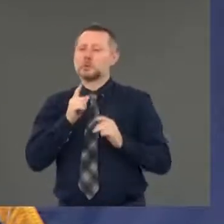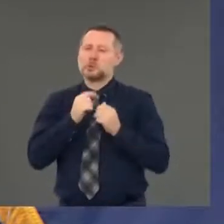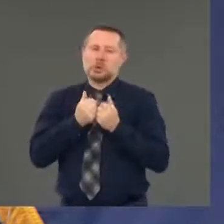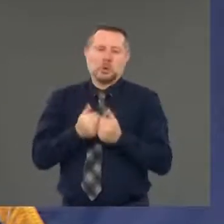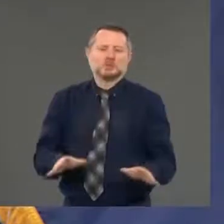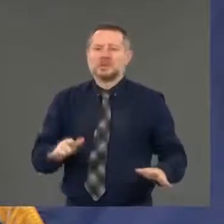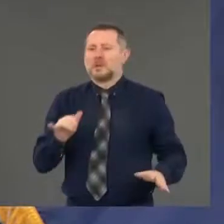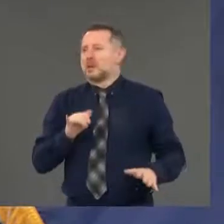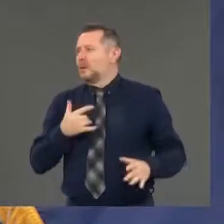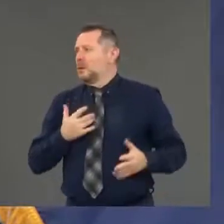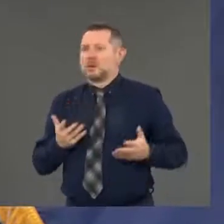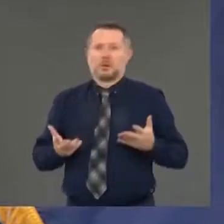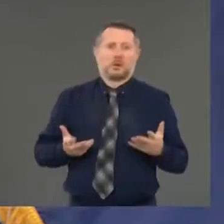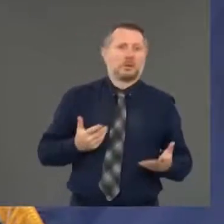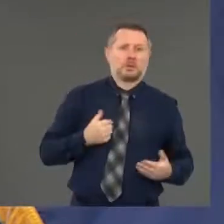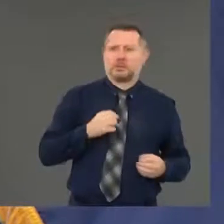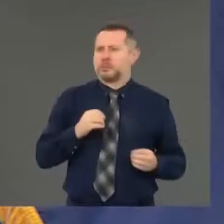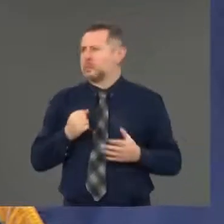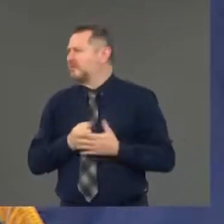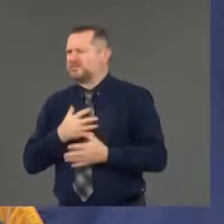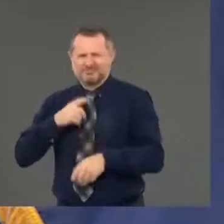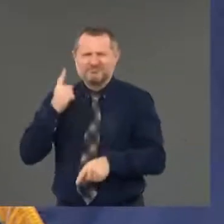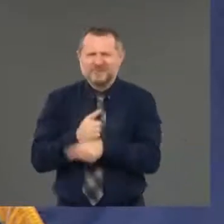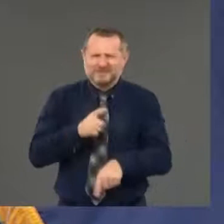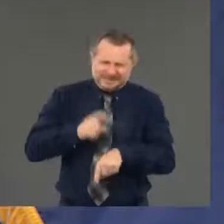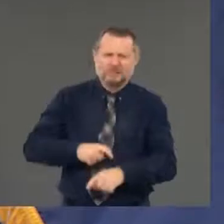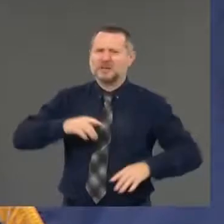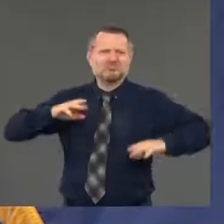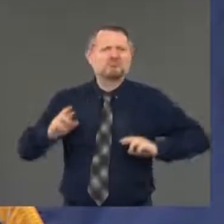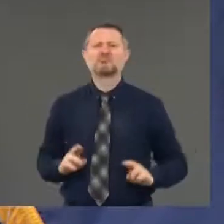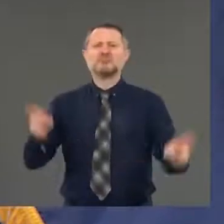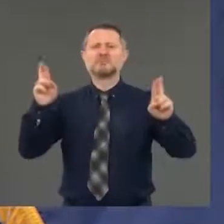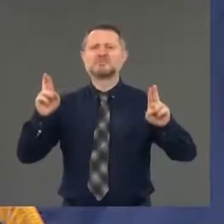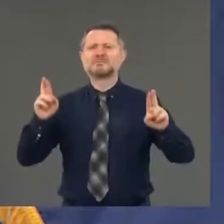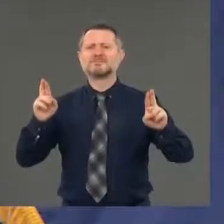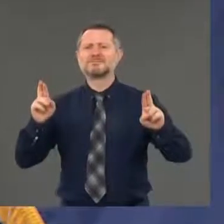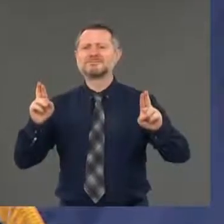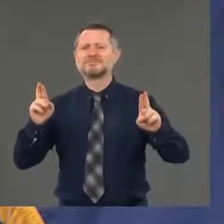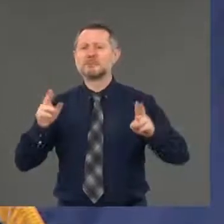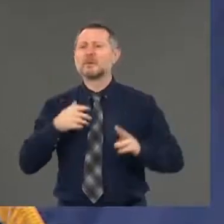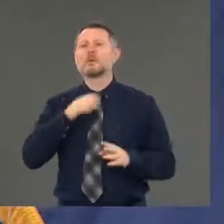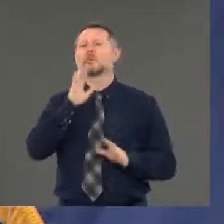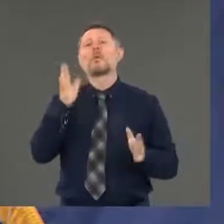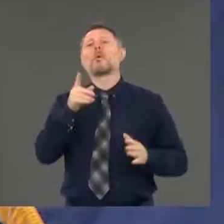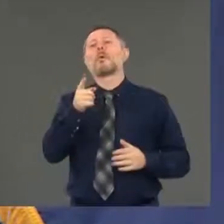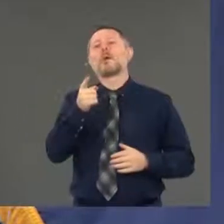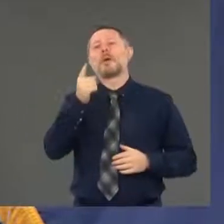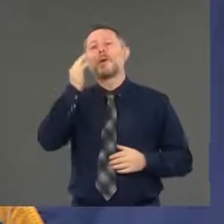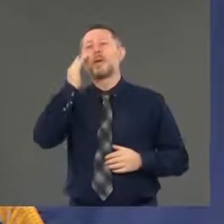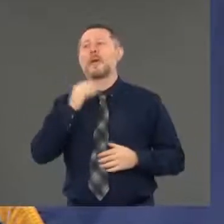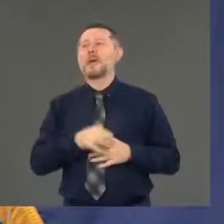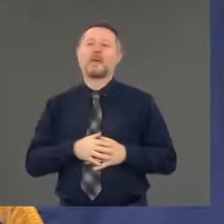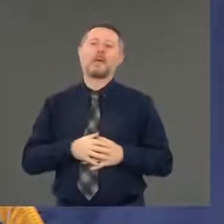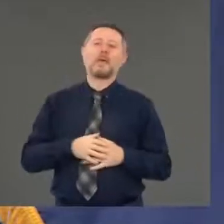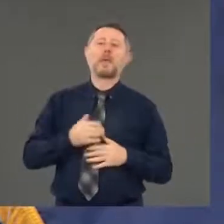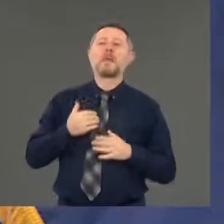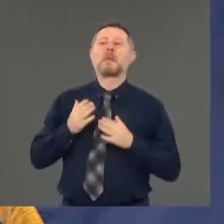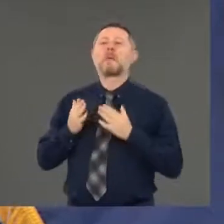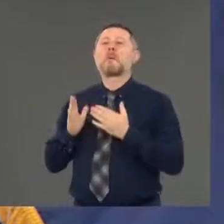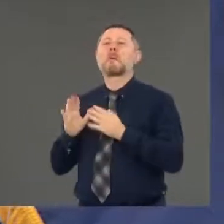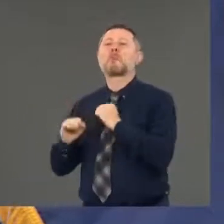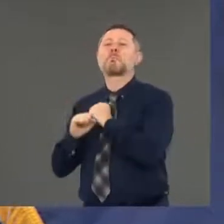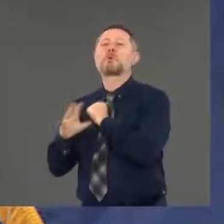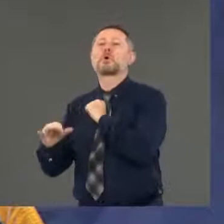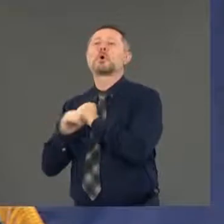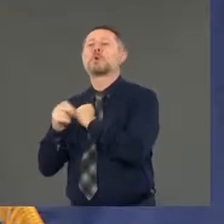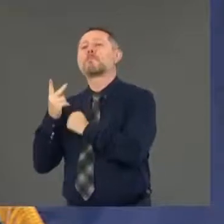of the moment with cursory public relations reforms. I'm